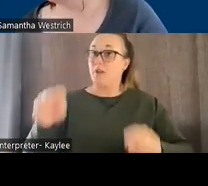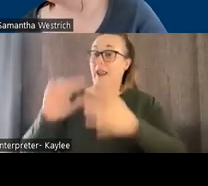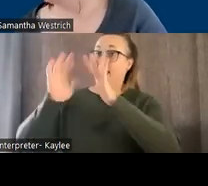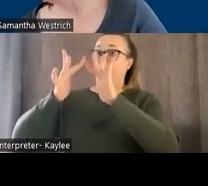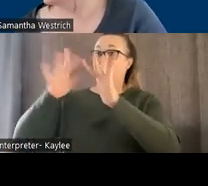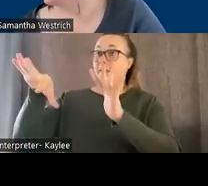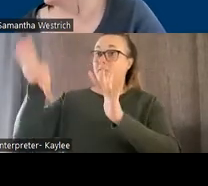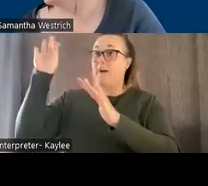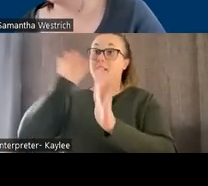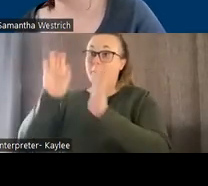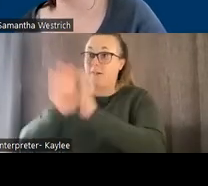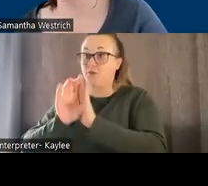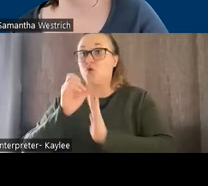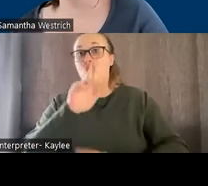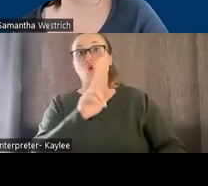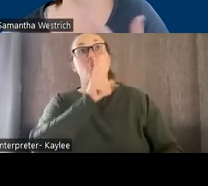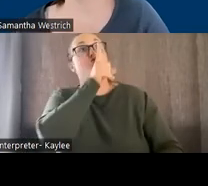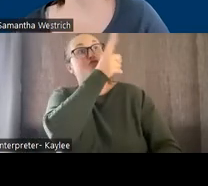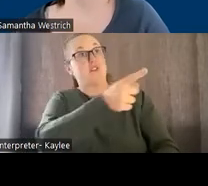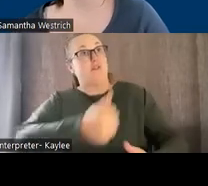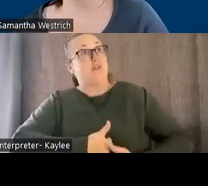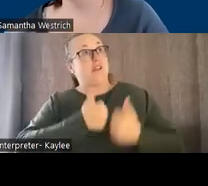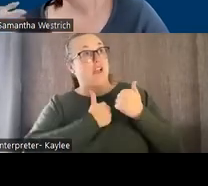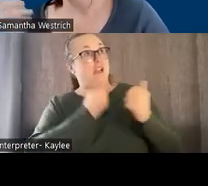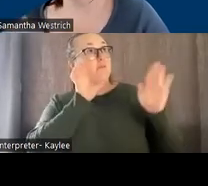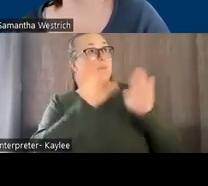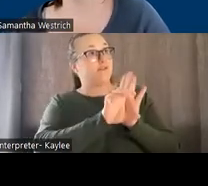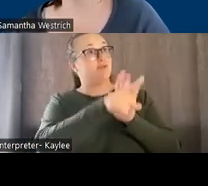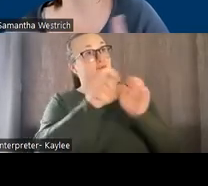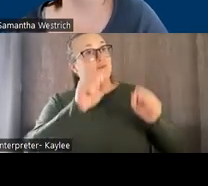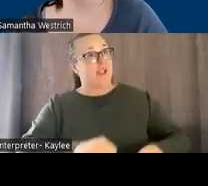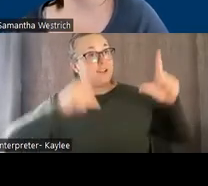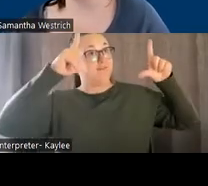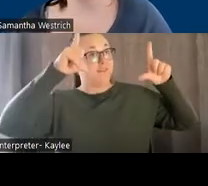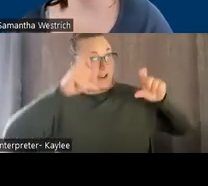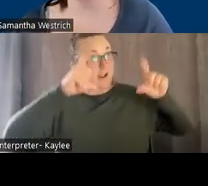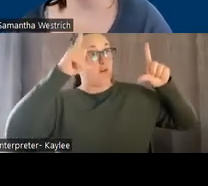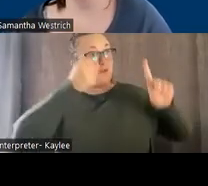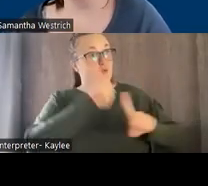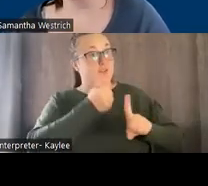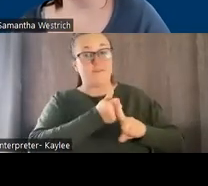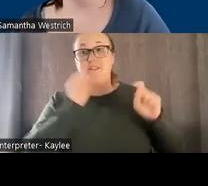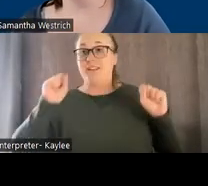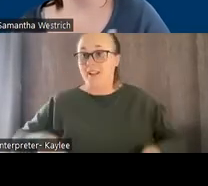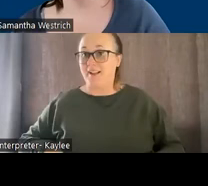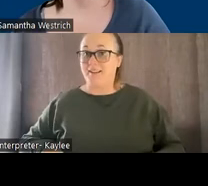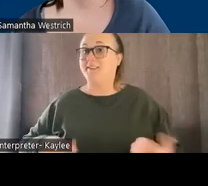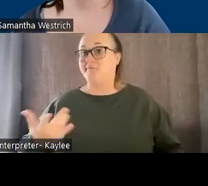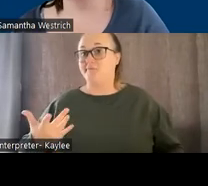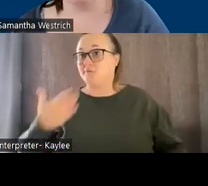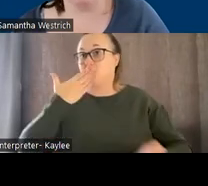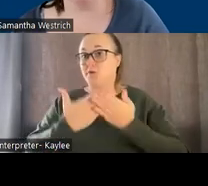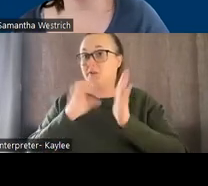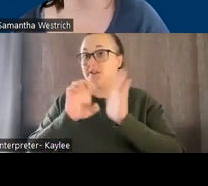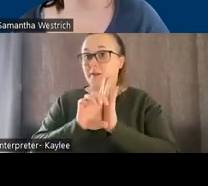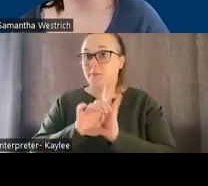or you could take a photo if it's something that's specific to the person. This is another great example. Like if you're doing